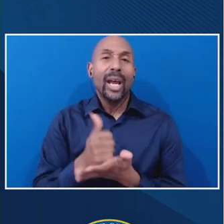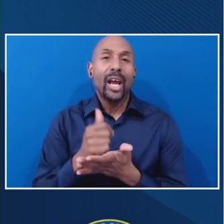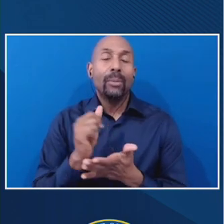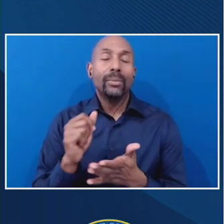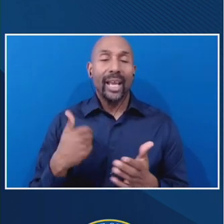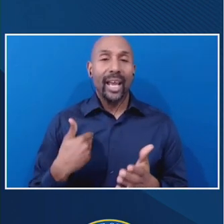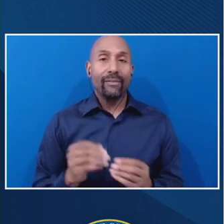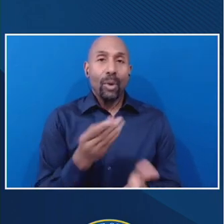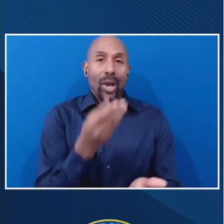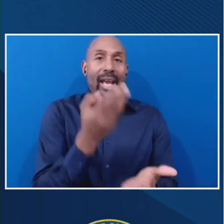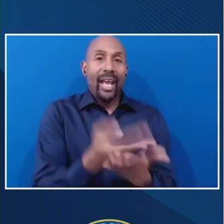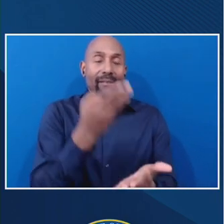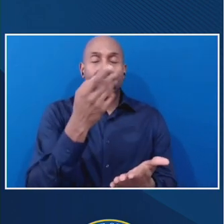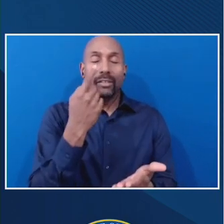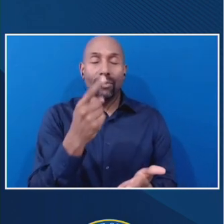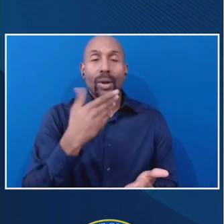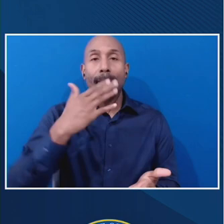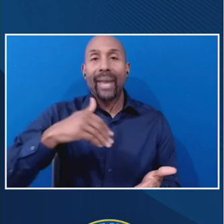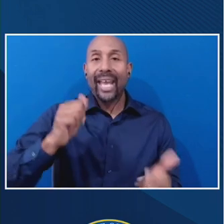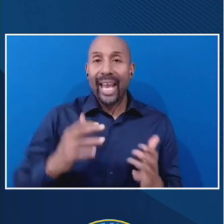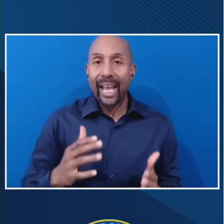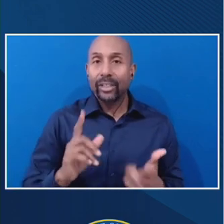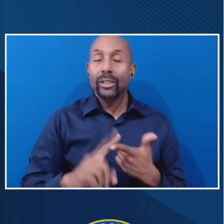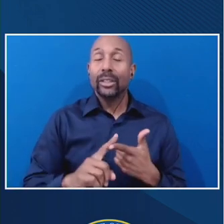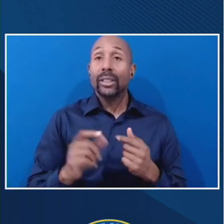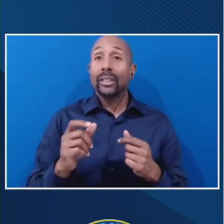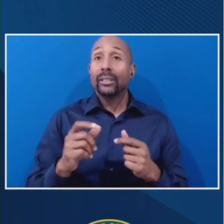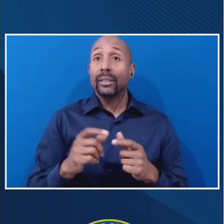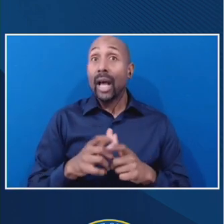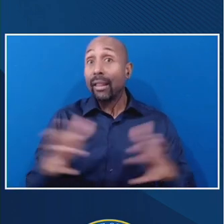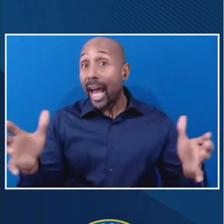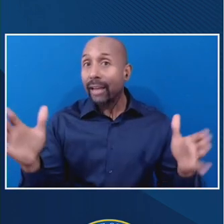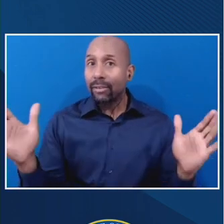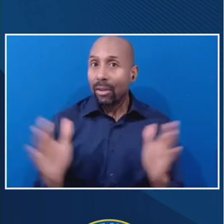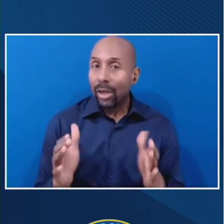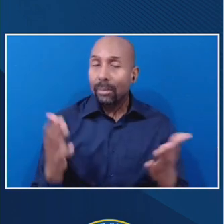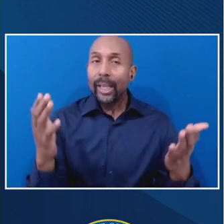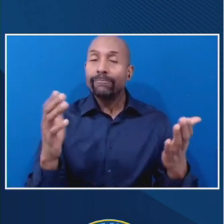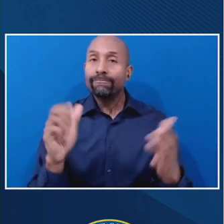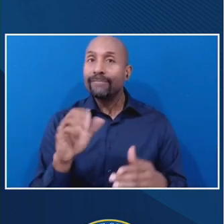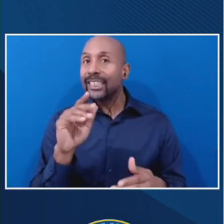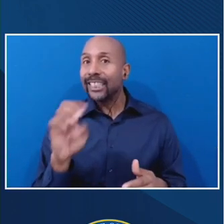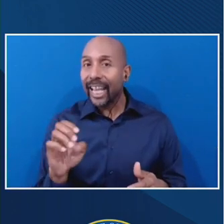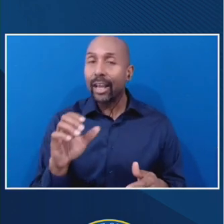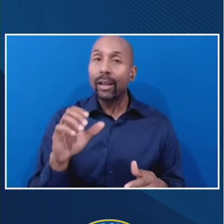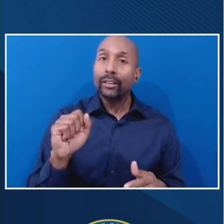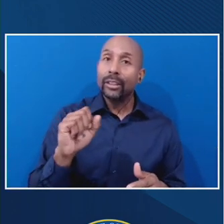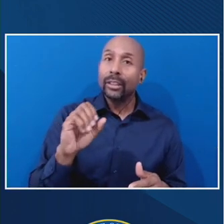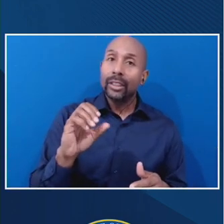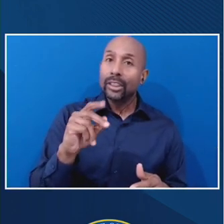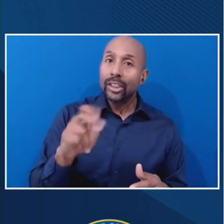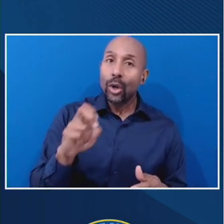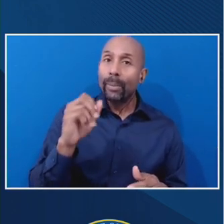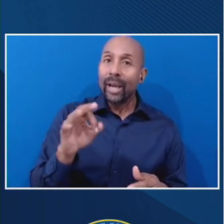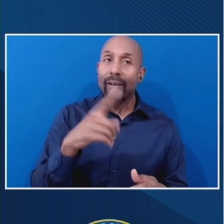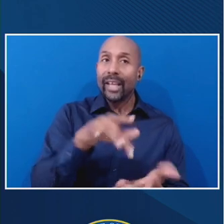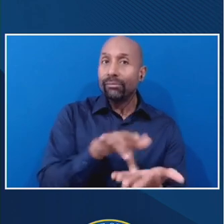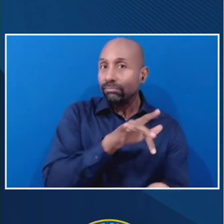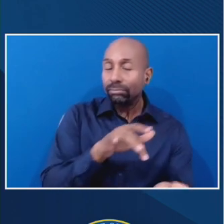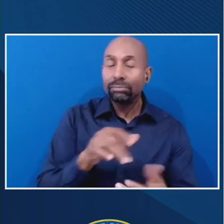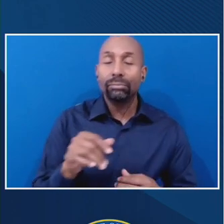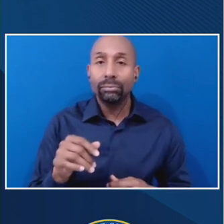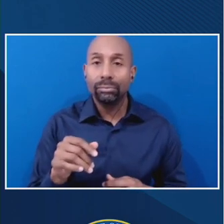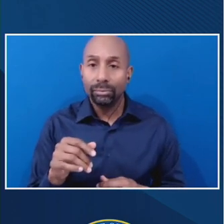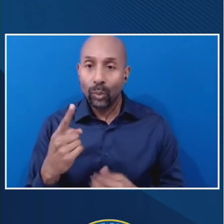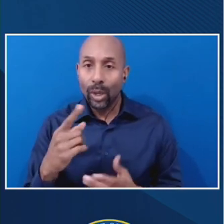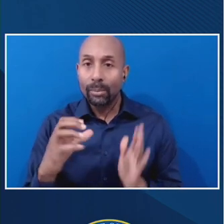bad actors are, what the scale and scope of that is, and, you know, why there's one provision that's going to apply differently to distance ed